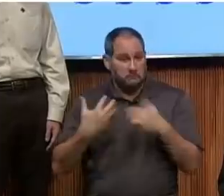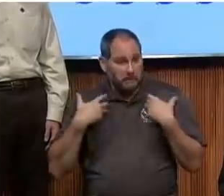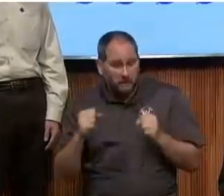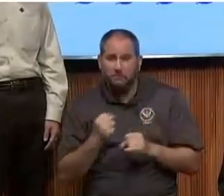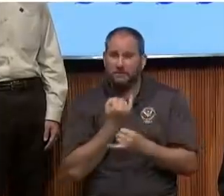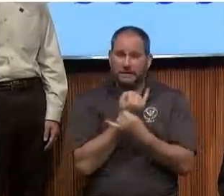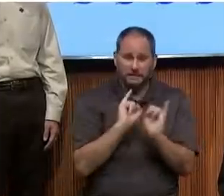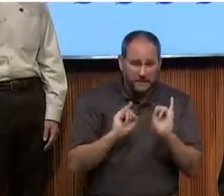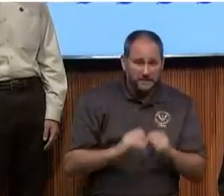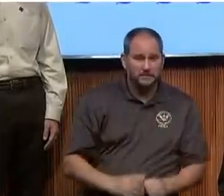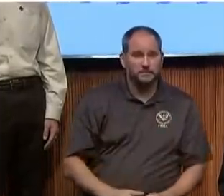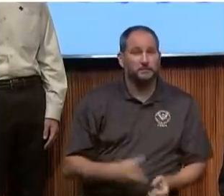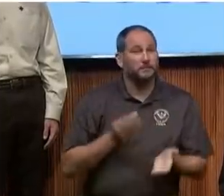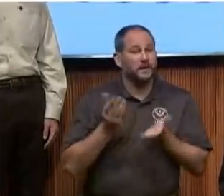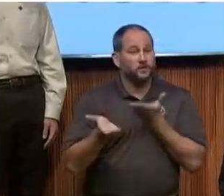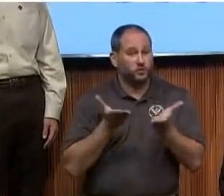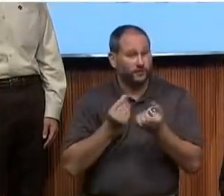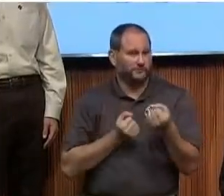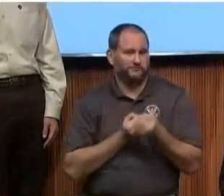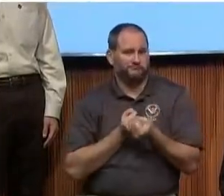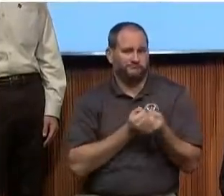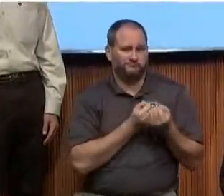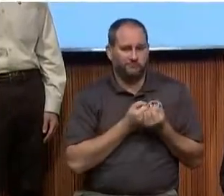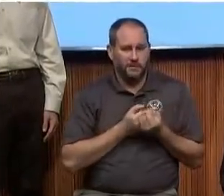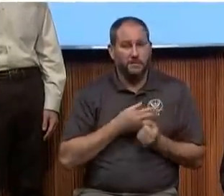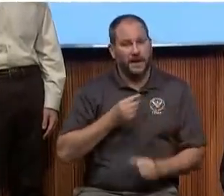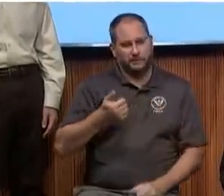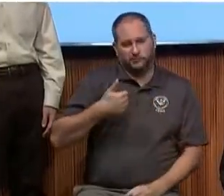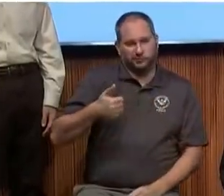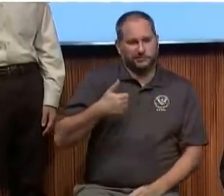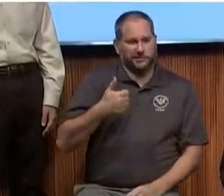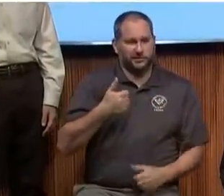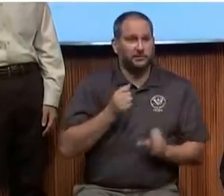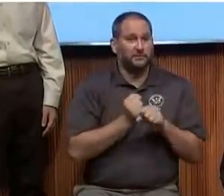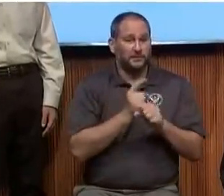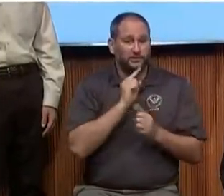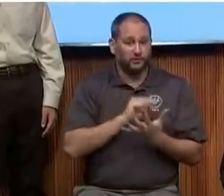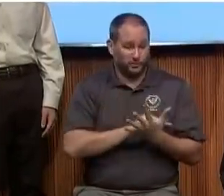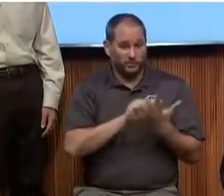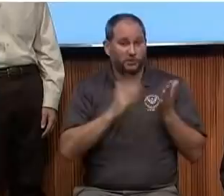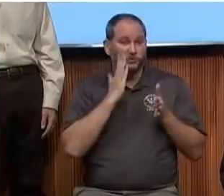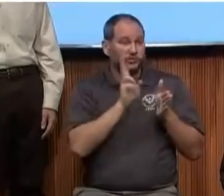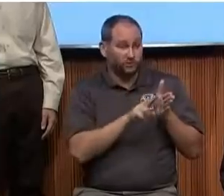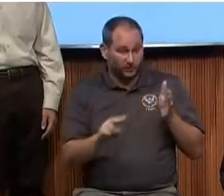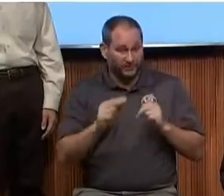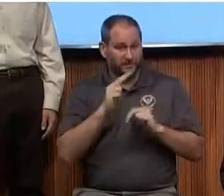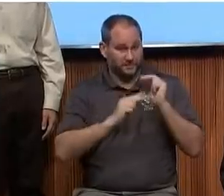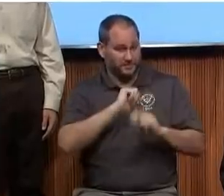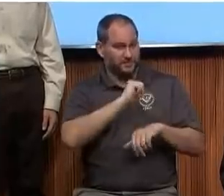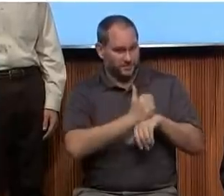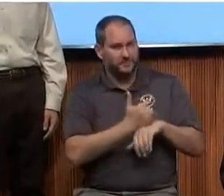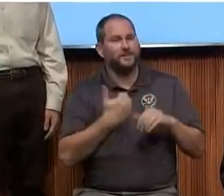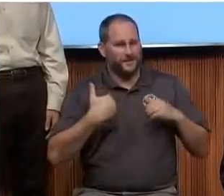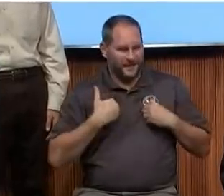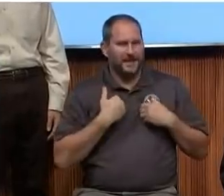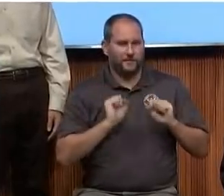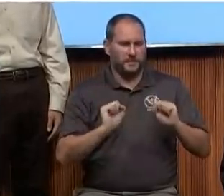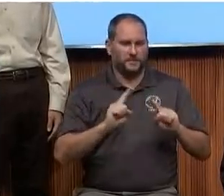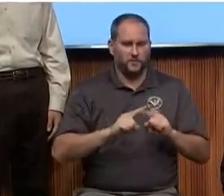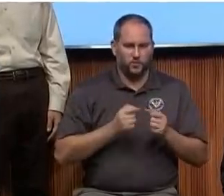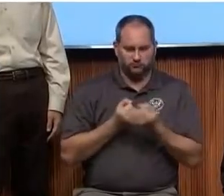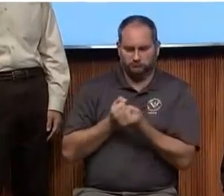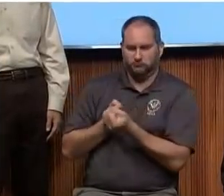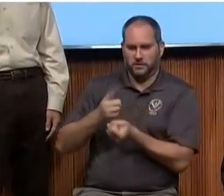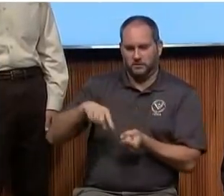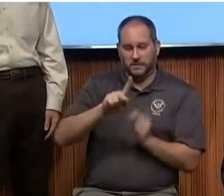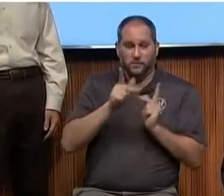support, and transportation to ensure that the shelters have the capacity to serve the folks with disabilities that will be staying